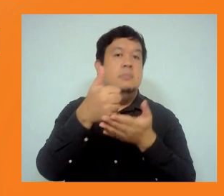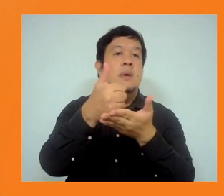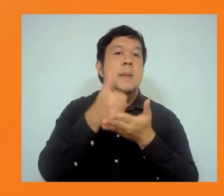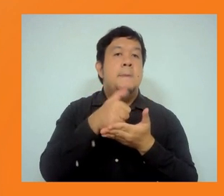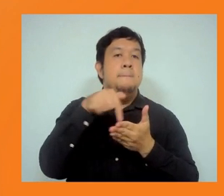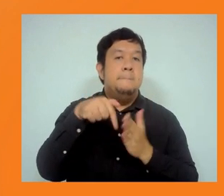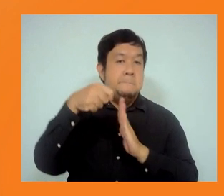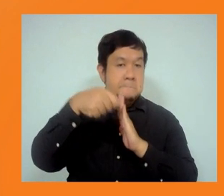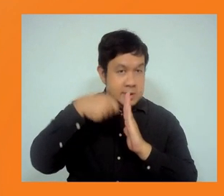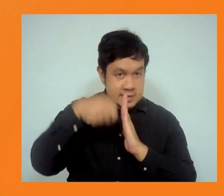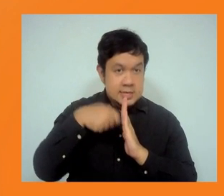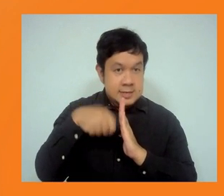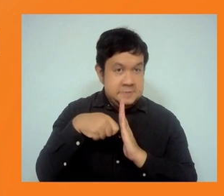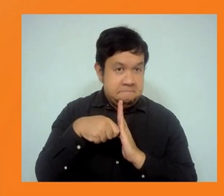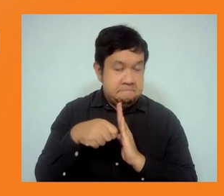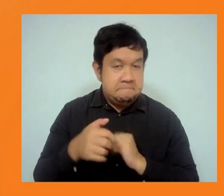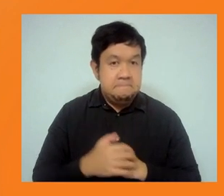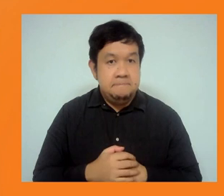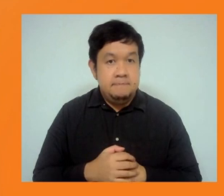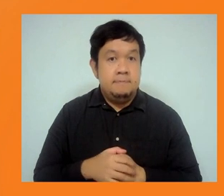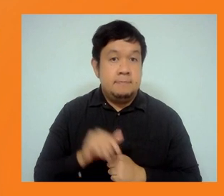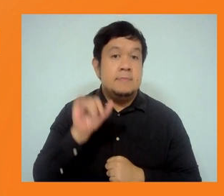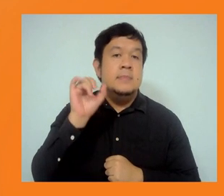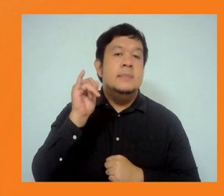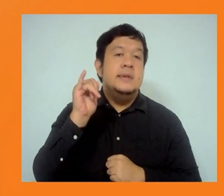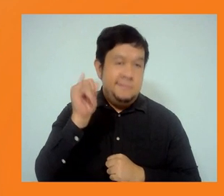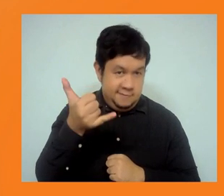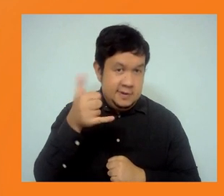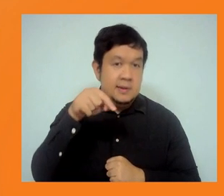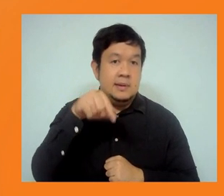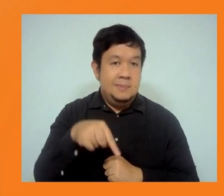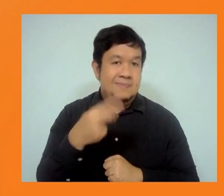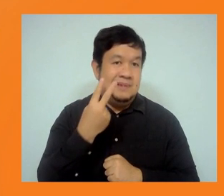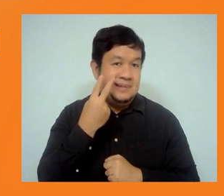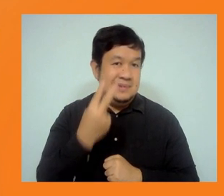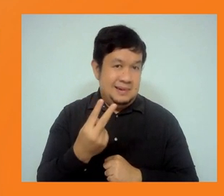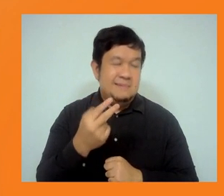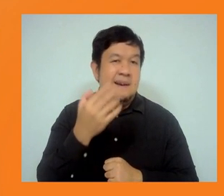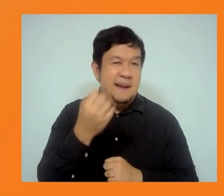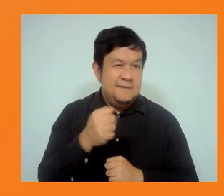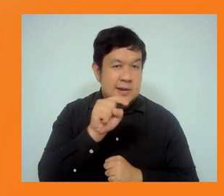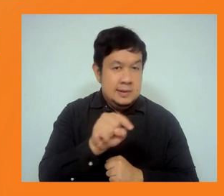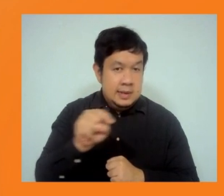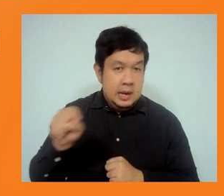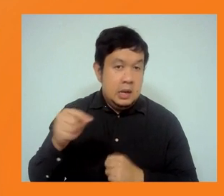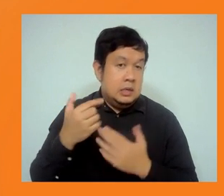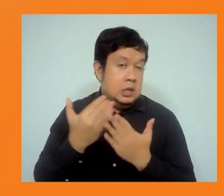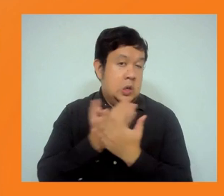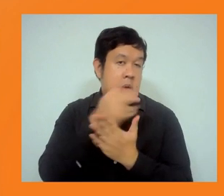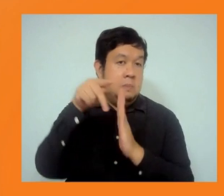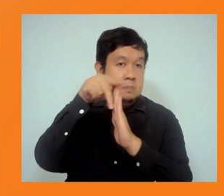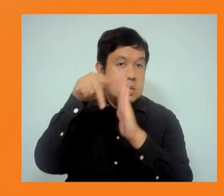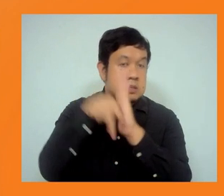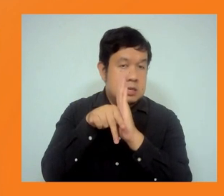This is something that we need to look at at several fronts. One, with the new policy, as I mentioned earlier, we are looking at a dedicated